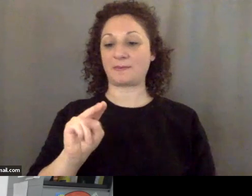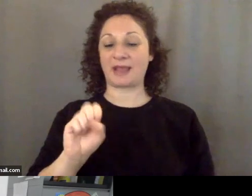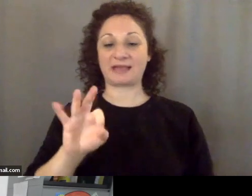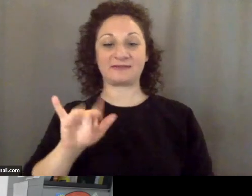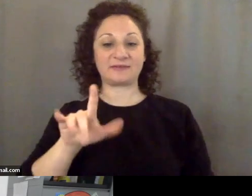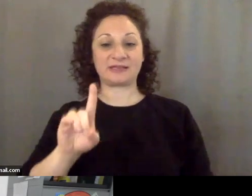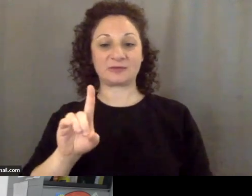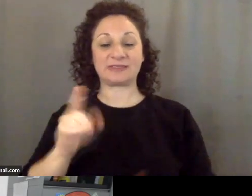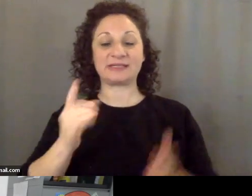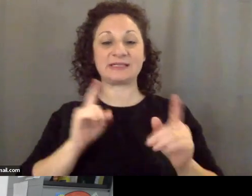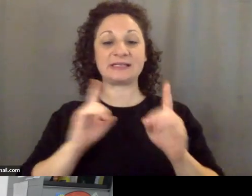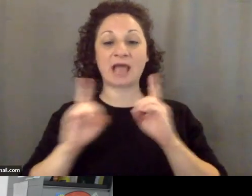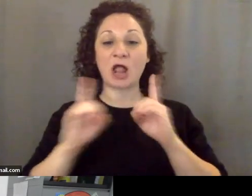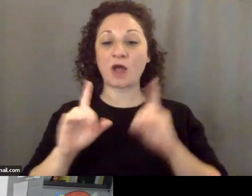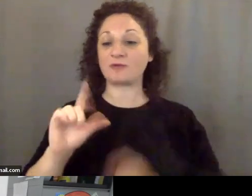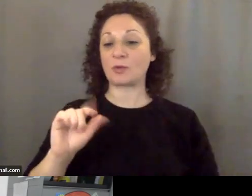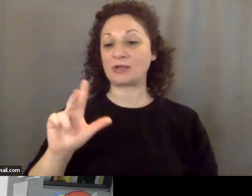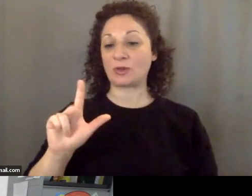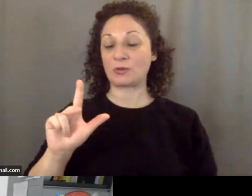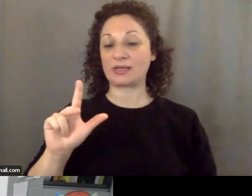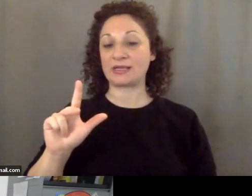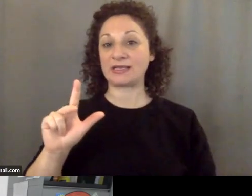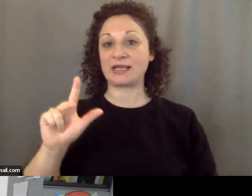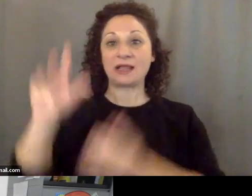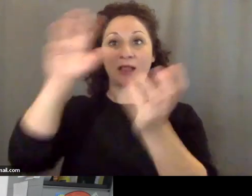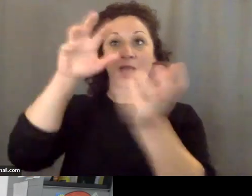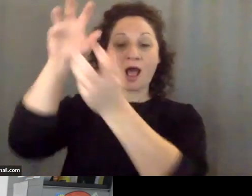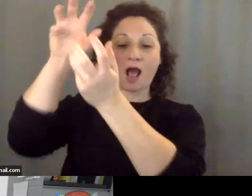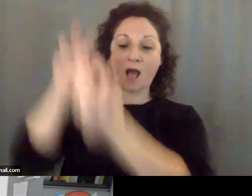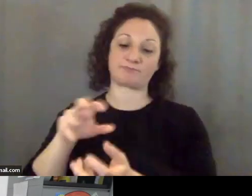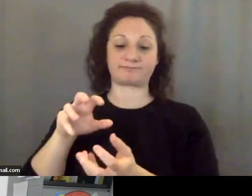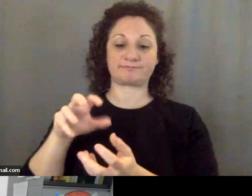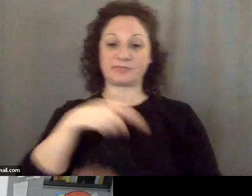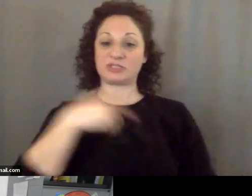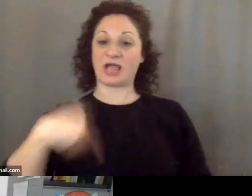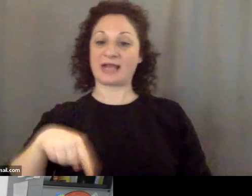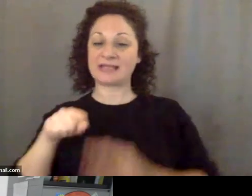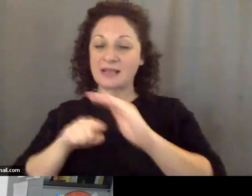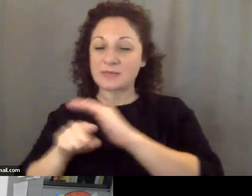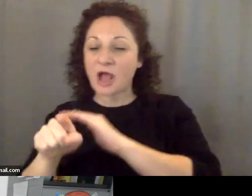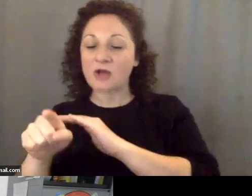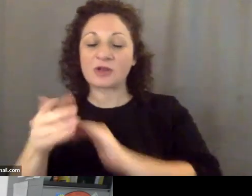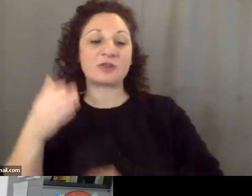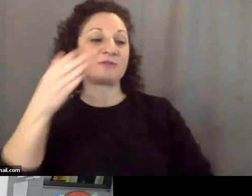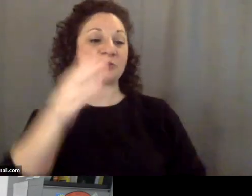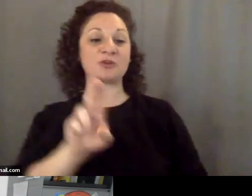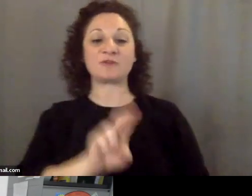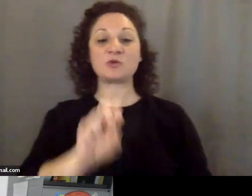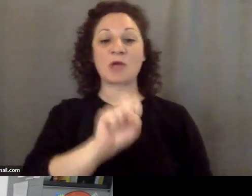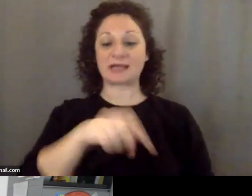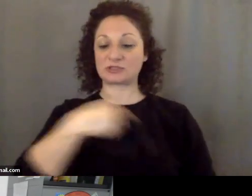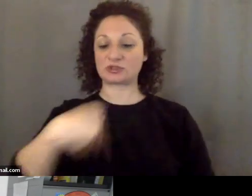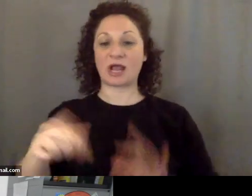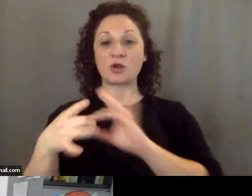2023, The Down Balloon, Chinese Espionage, and the Future of U.S.-China Relations and